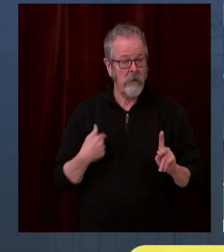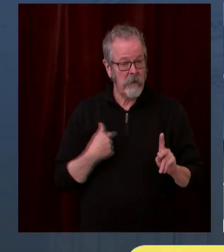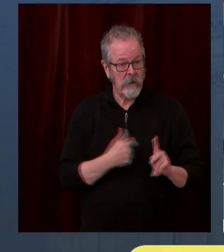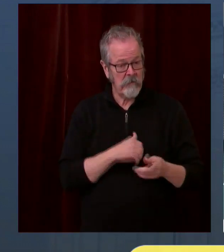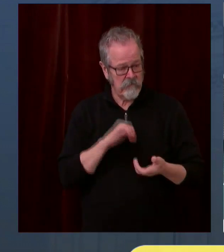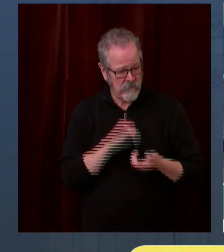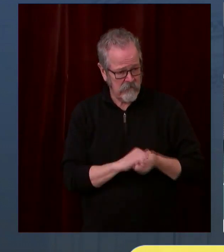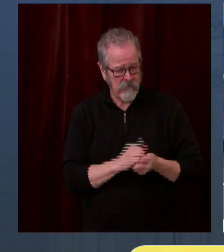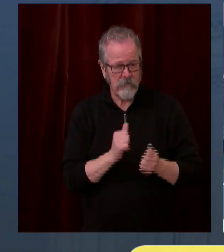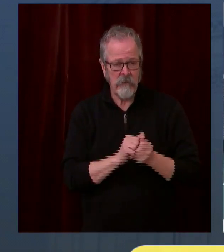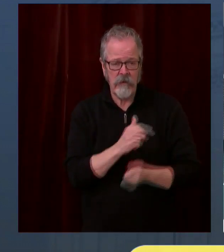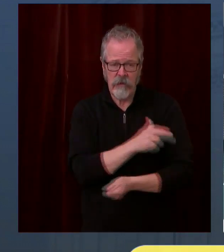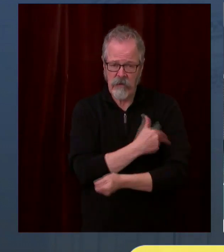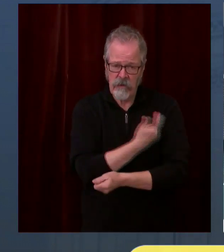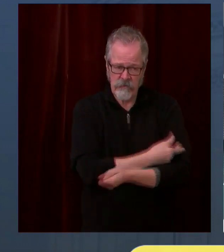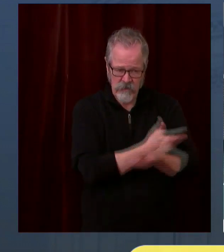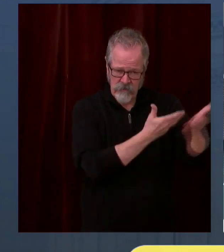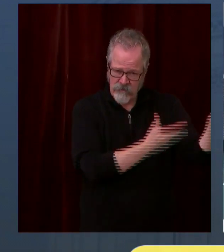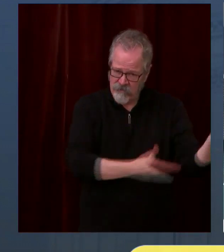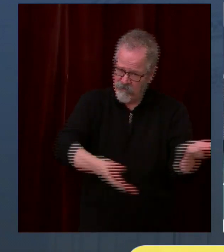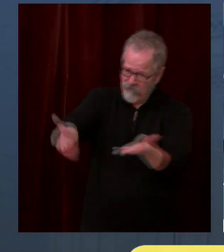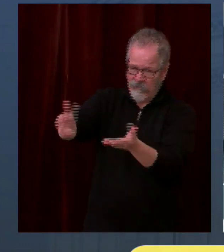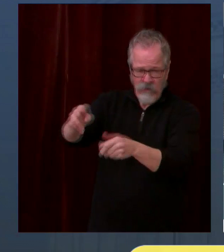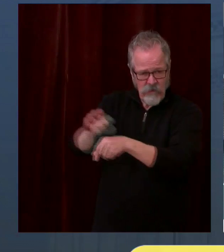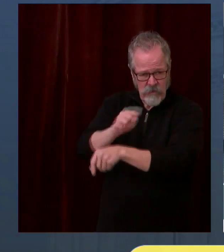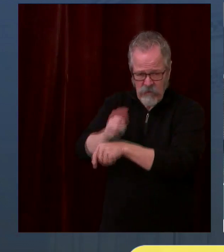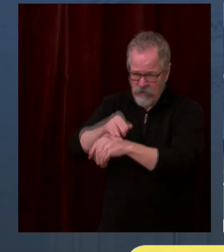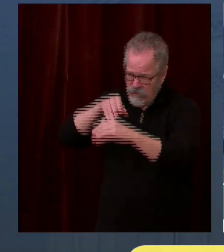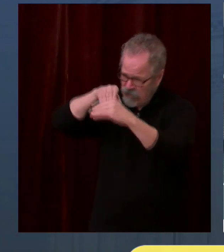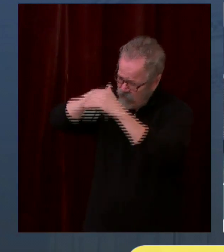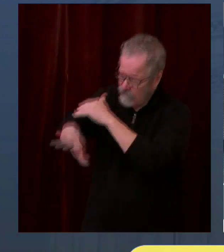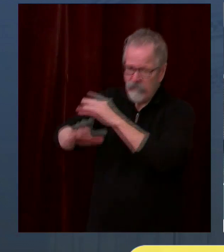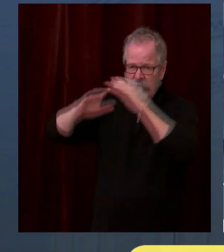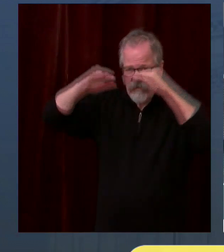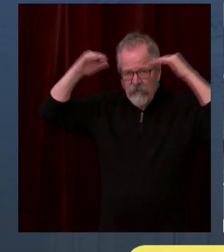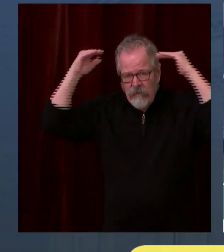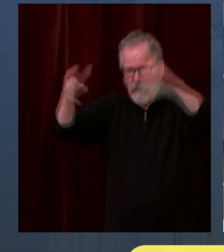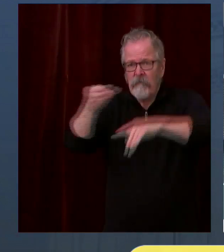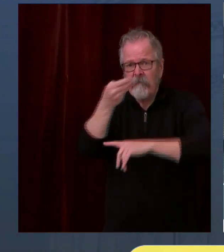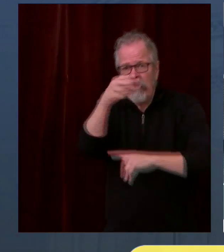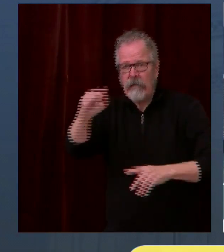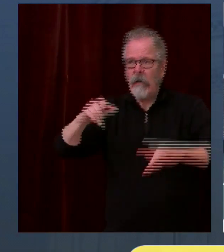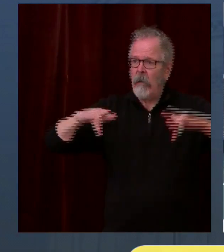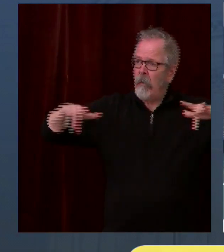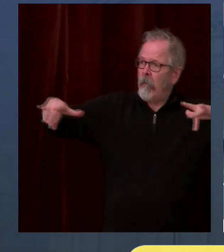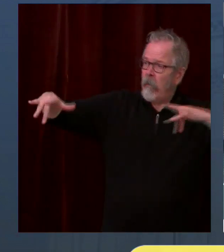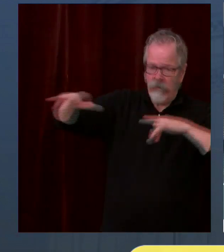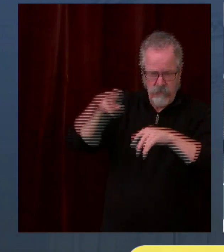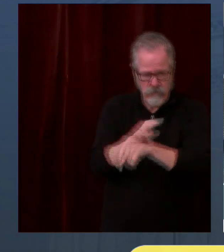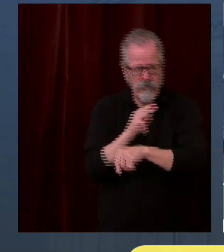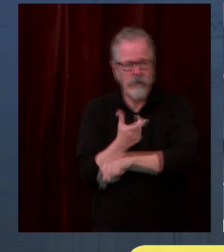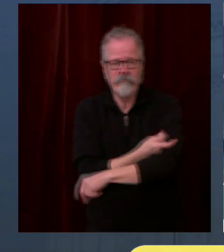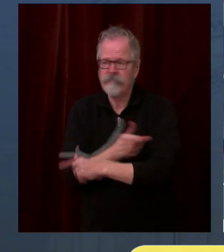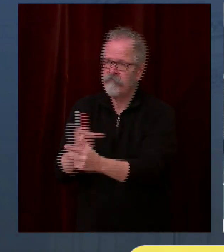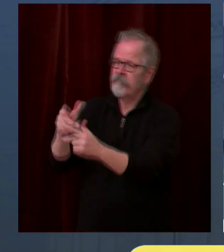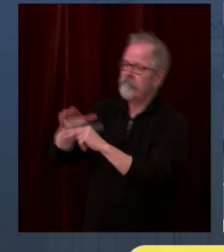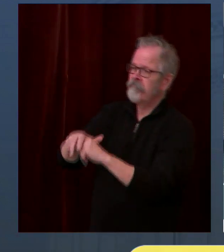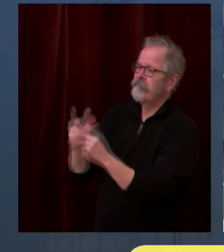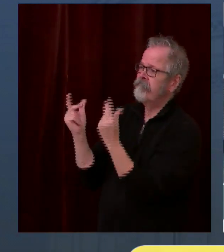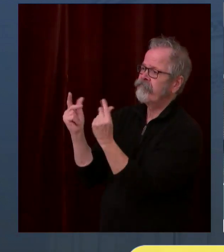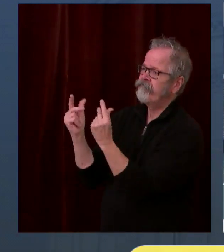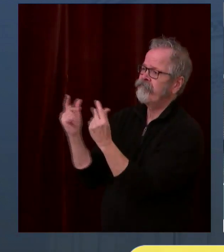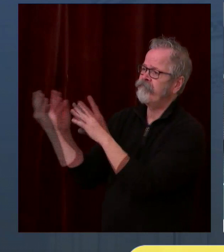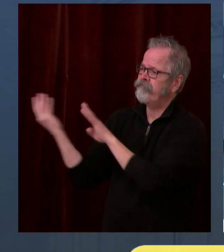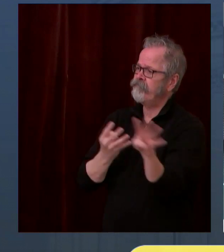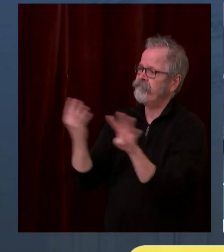they can administer their vaccines in a building on our campus. We'll provide support staff to make that possible